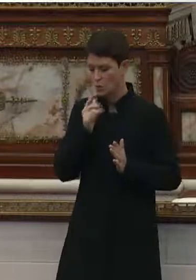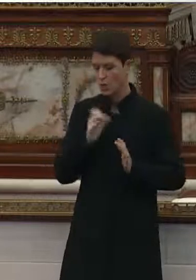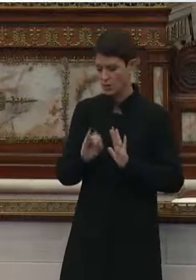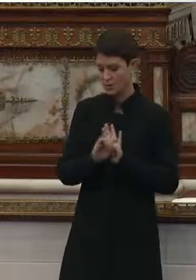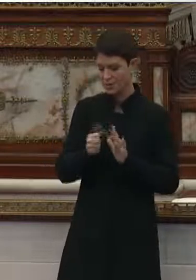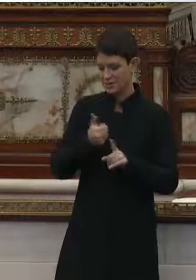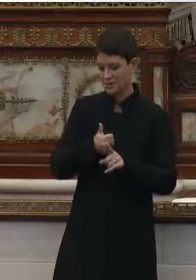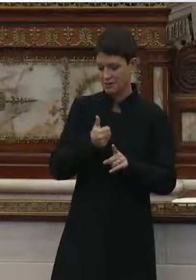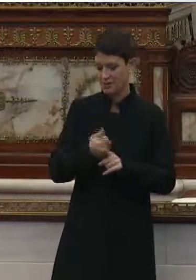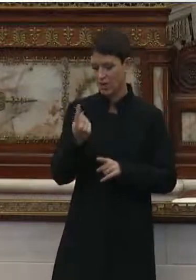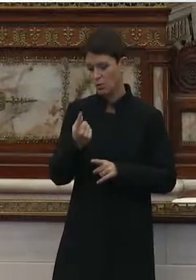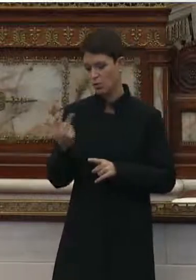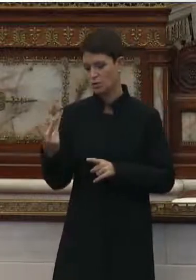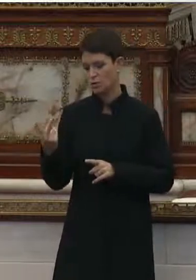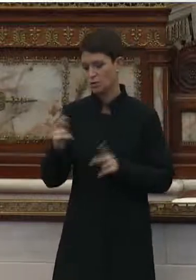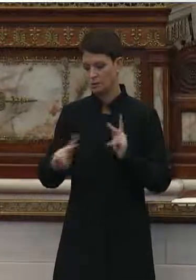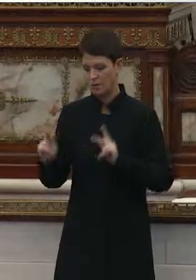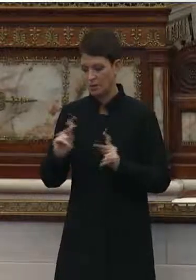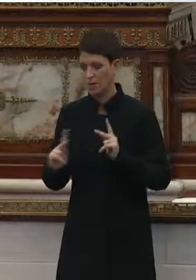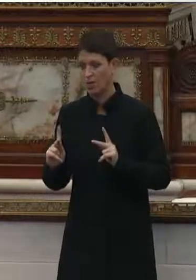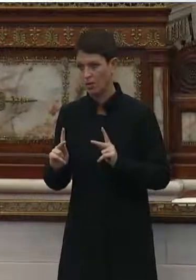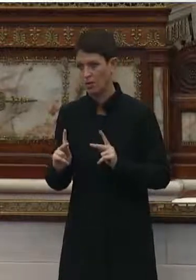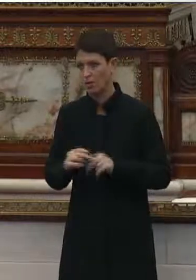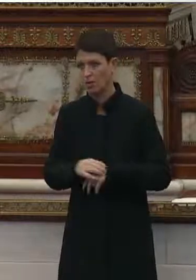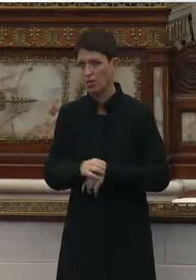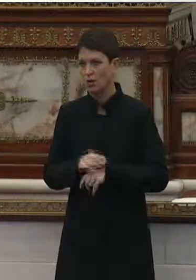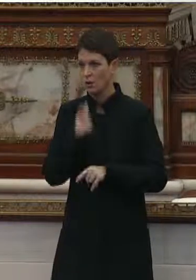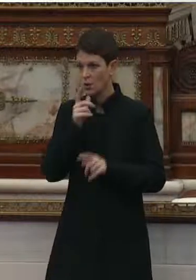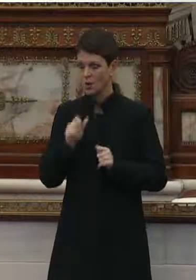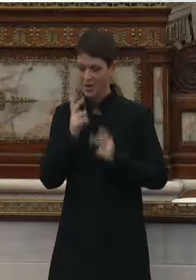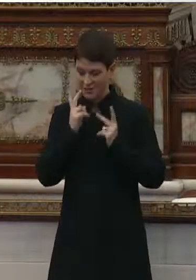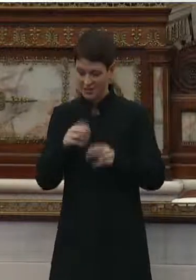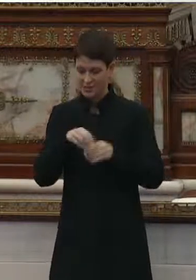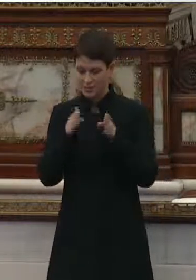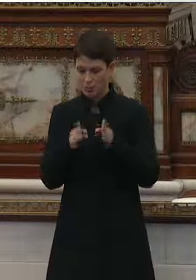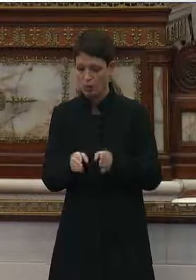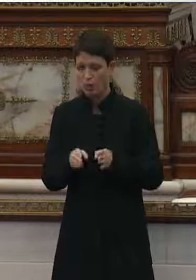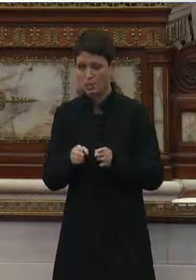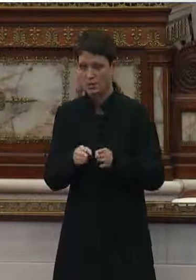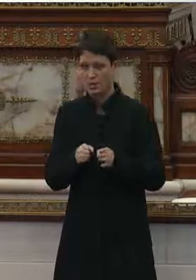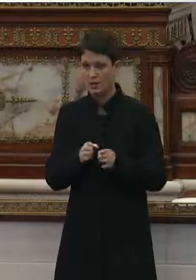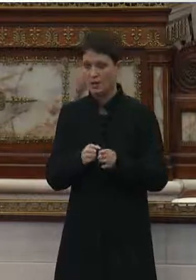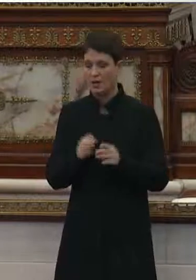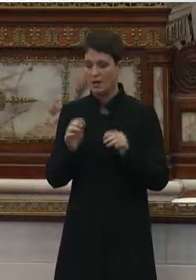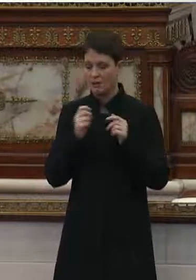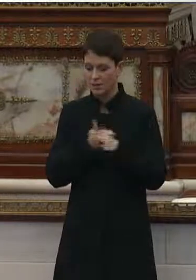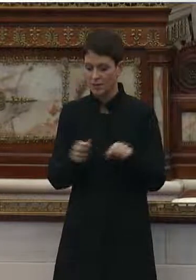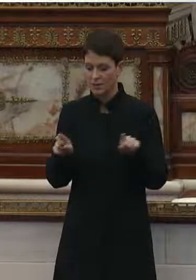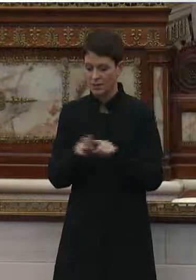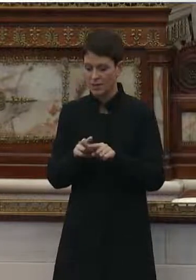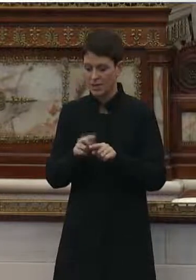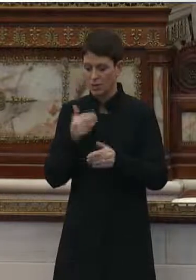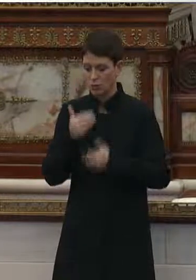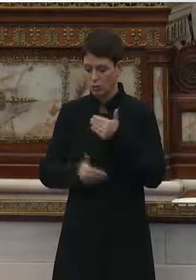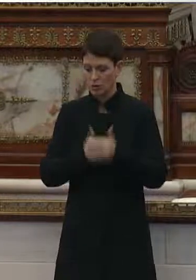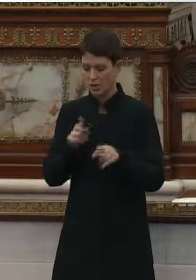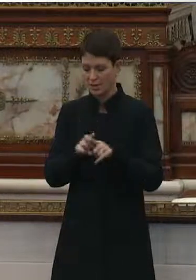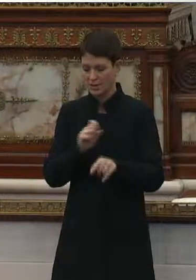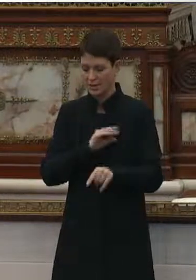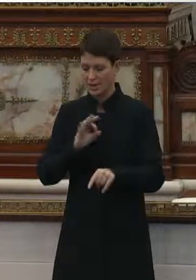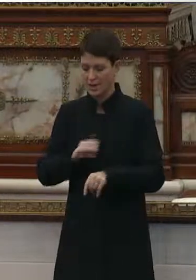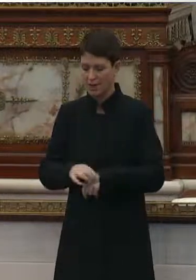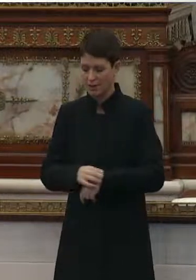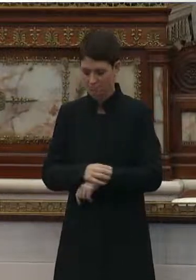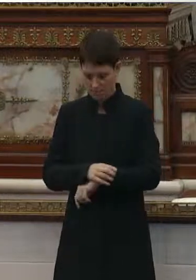identify one or two essential caregivers who can visit in person following the same safety protocols as staff.